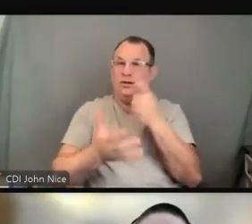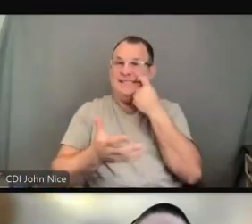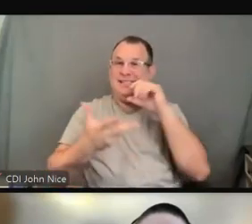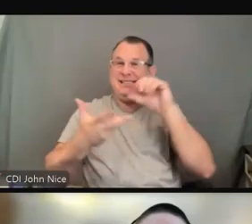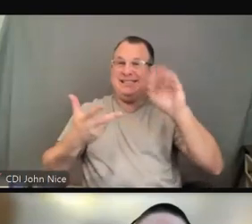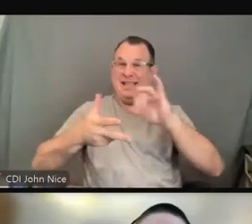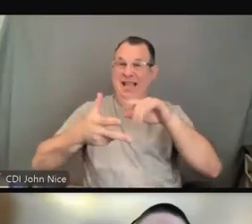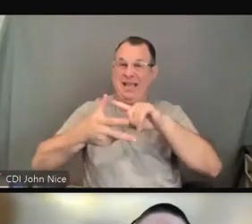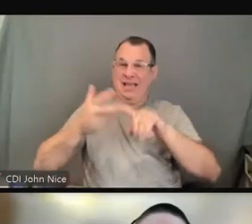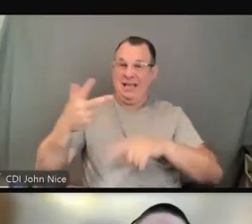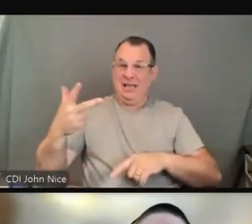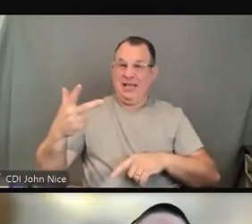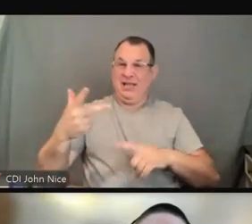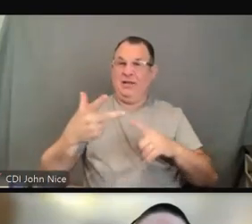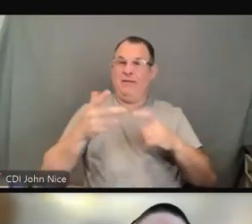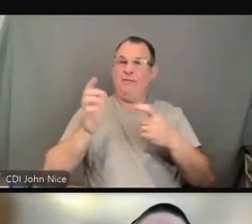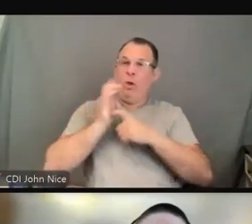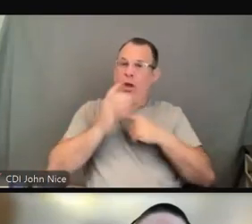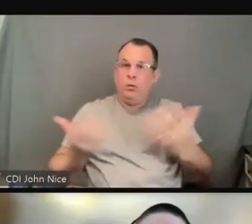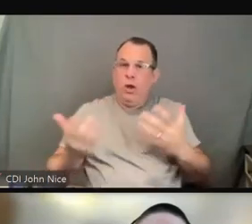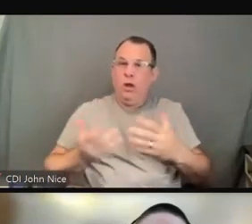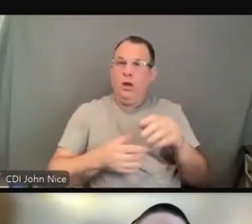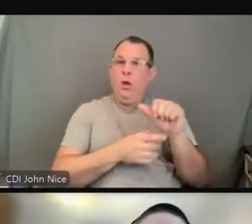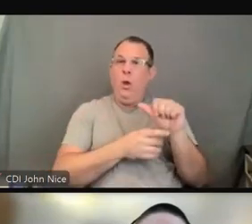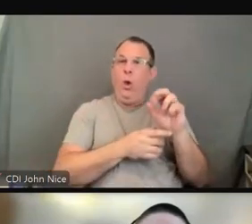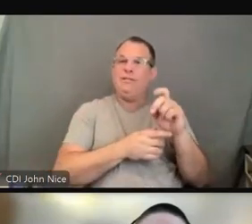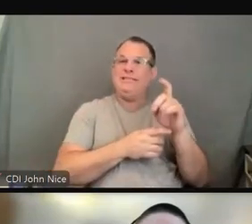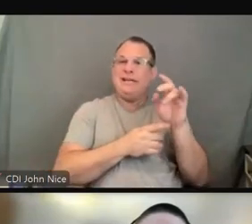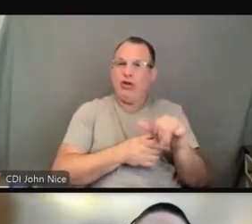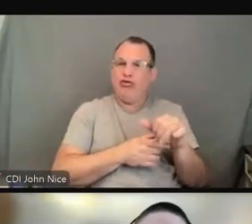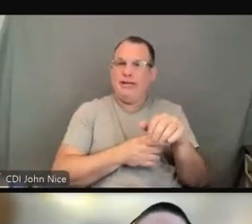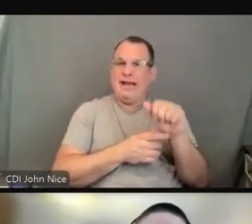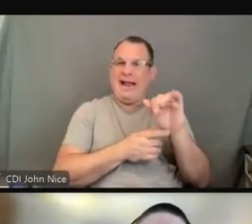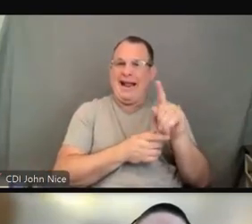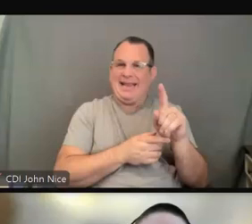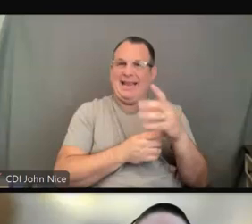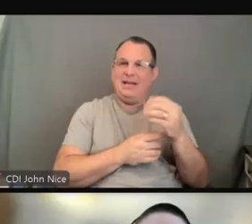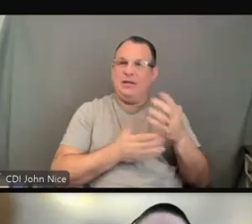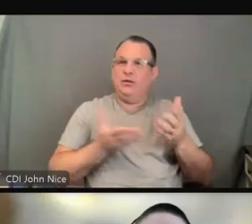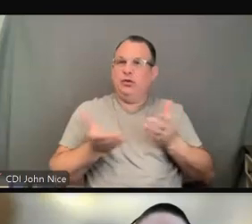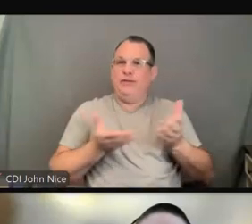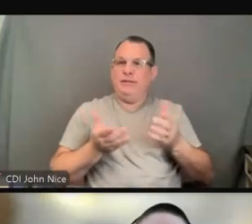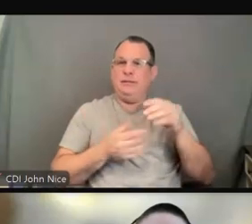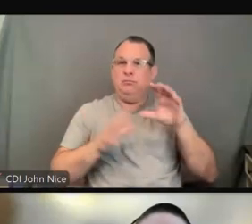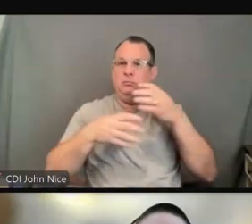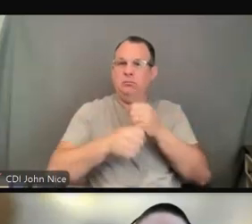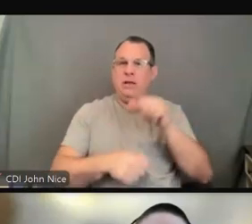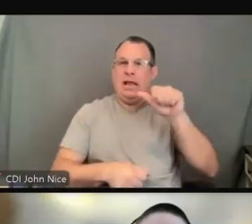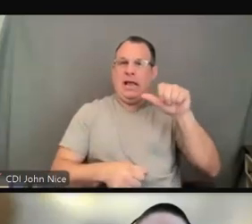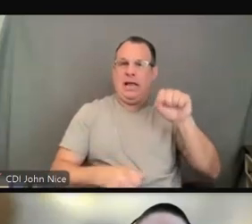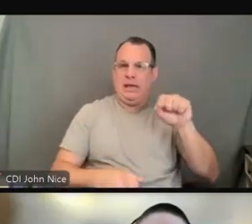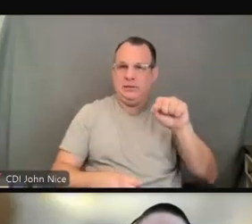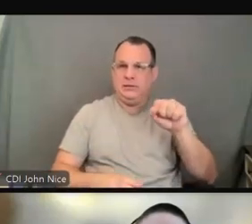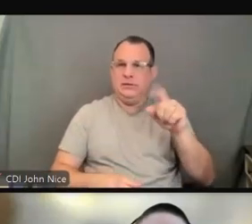the provision of auxiliary aids and services in order to ensure effective communication.